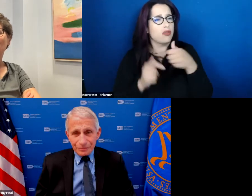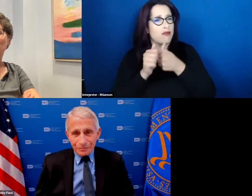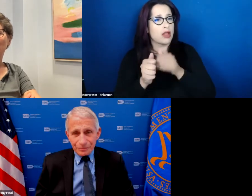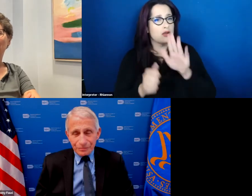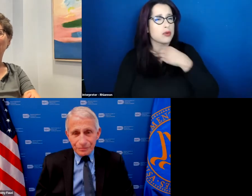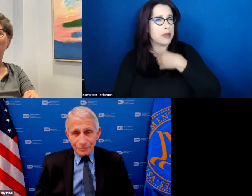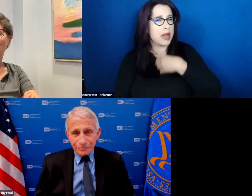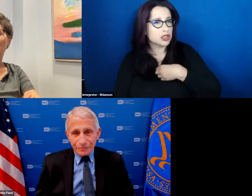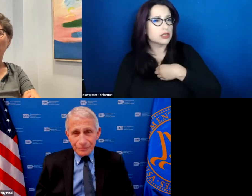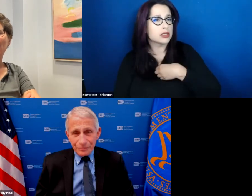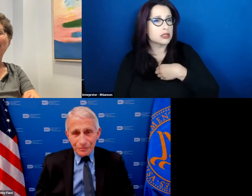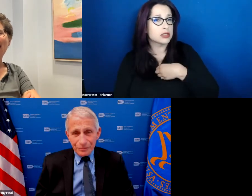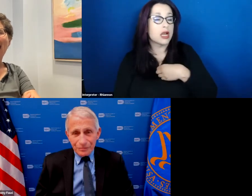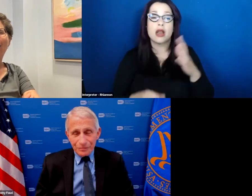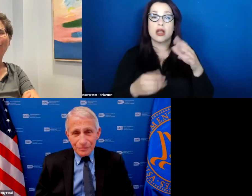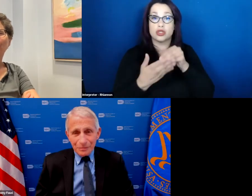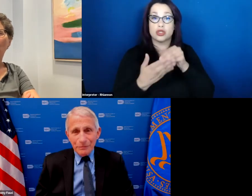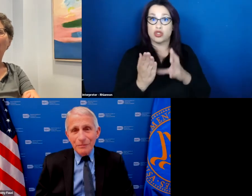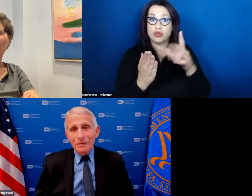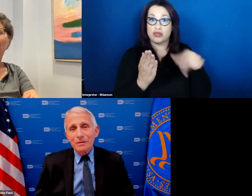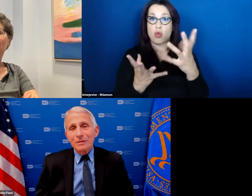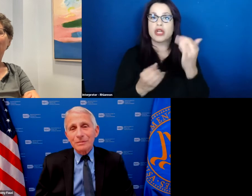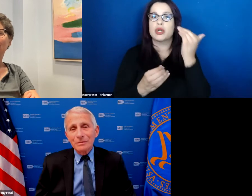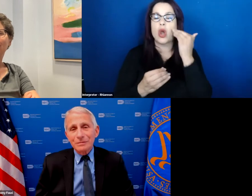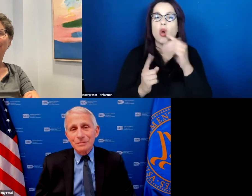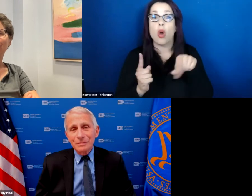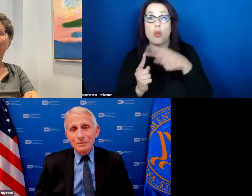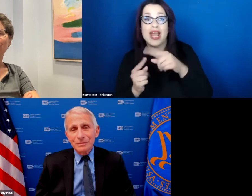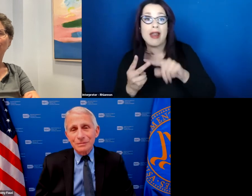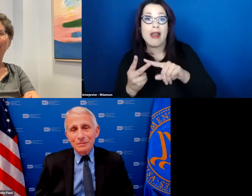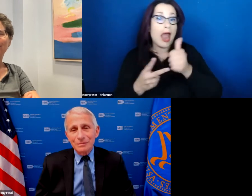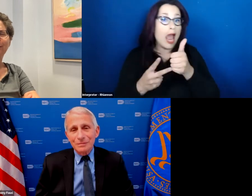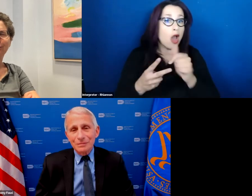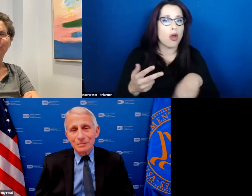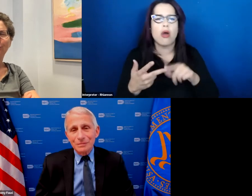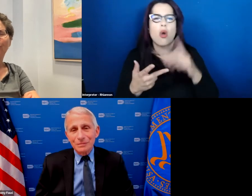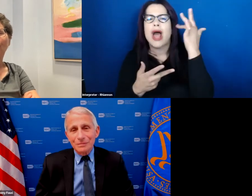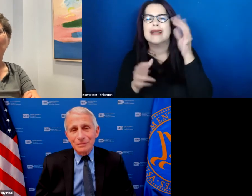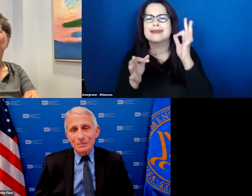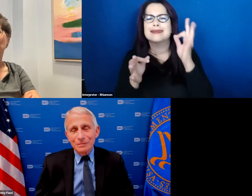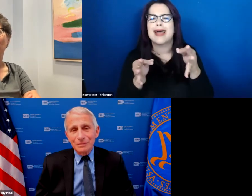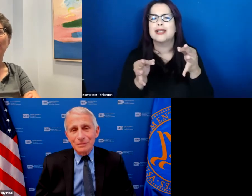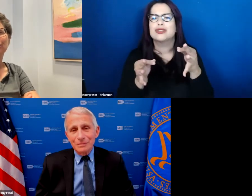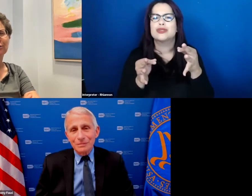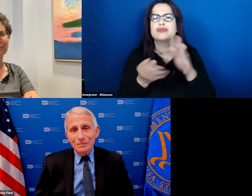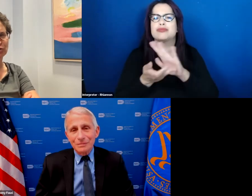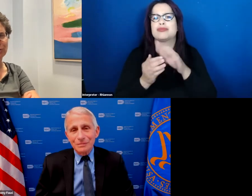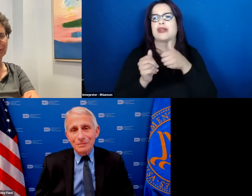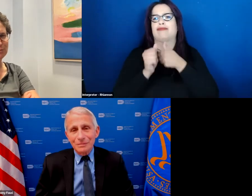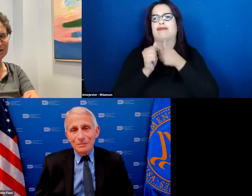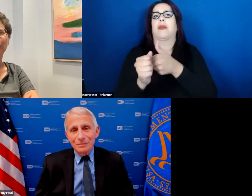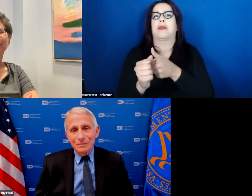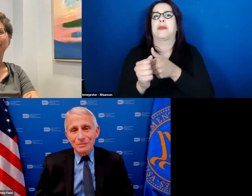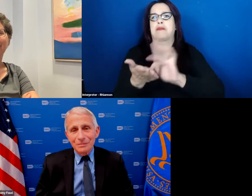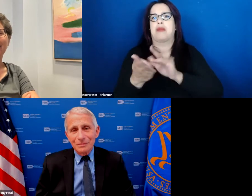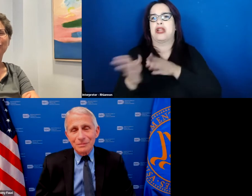students would like to know when and how and why you decided to pursue medicine what was your process of choosing